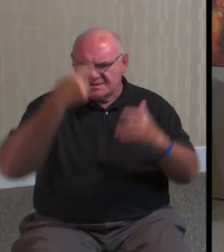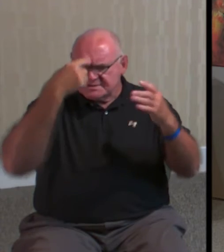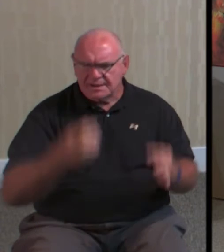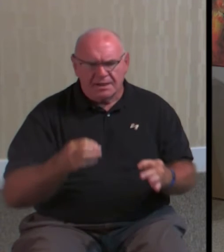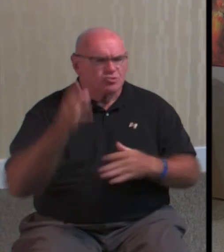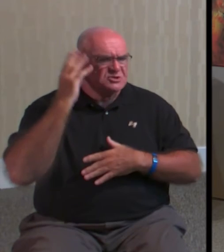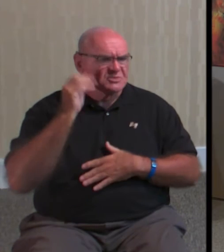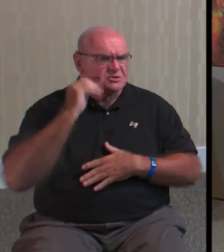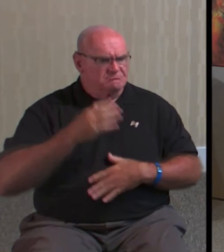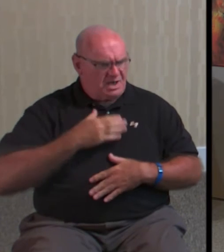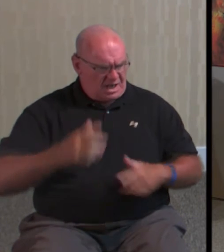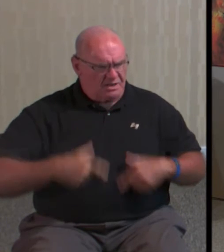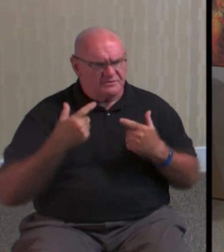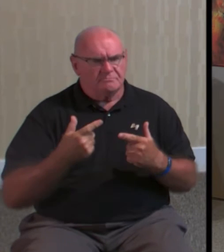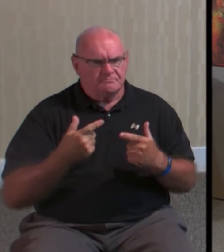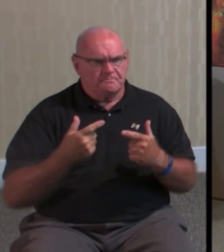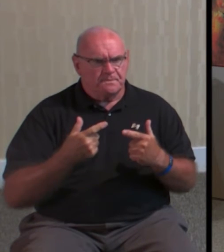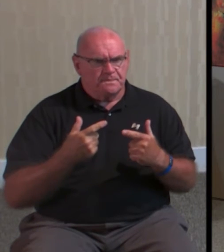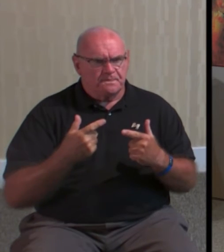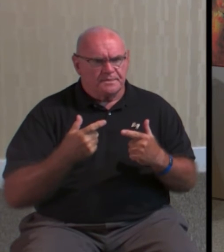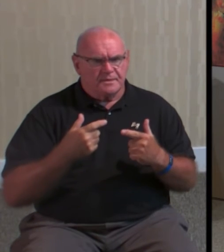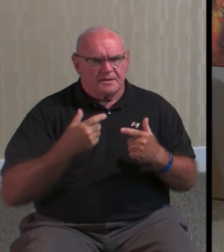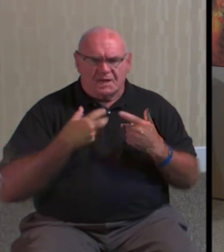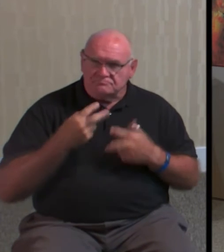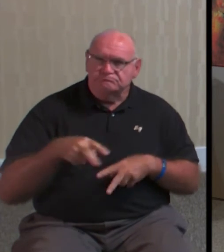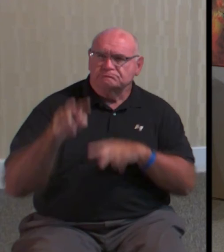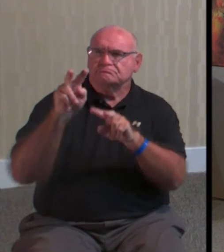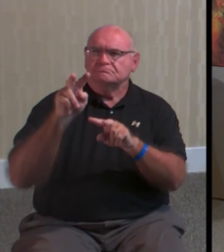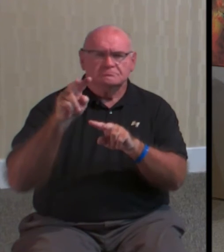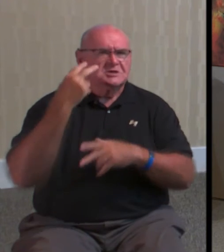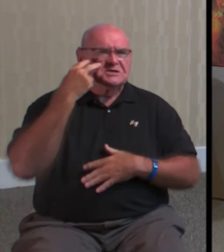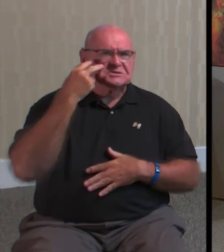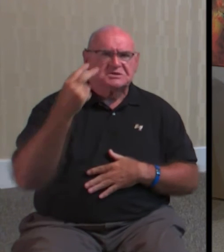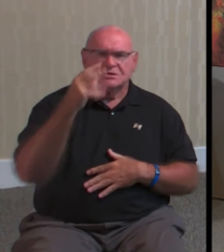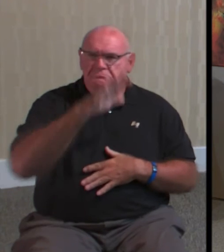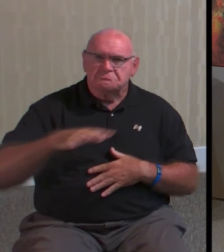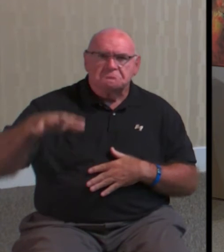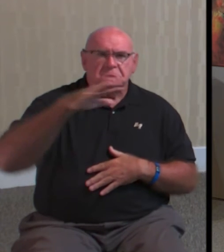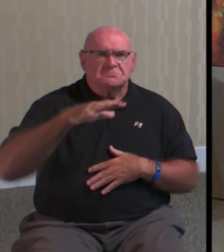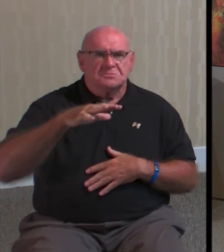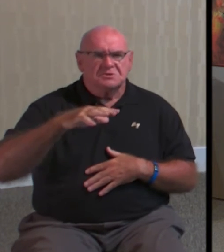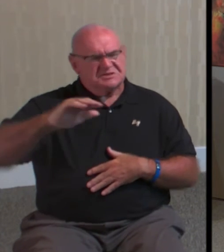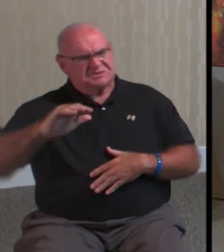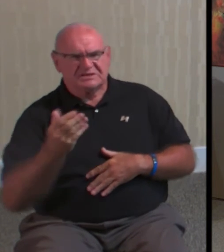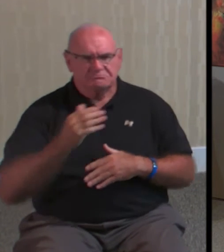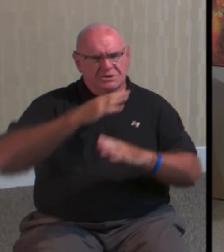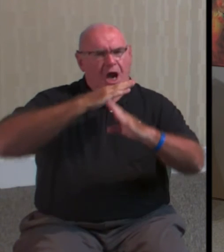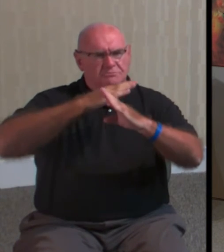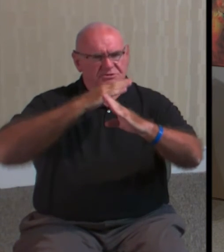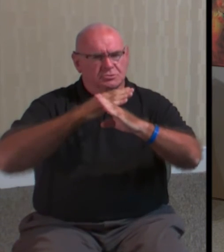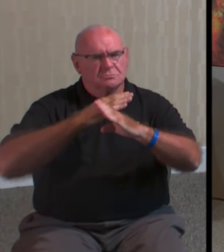experience my life I lift my vision and see above any seemingly obstacles